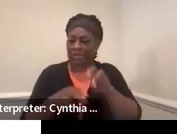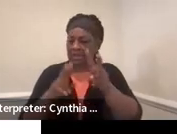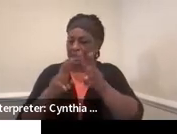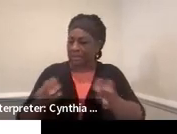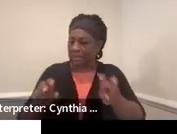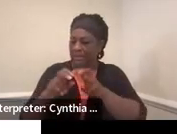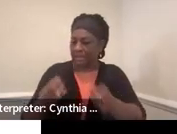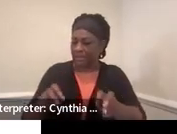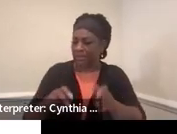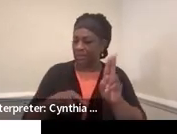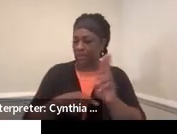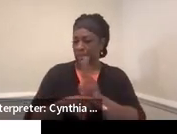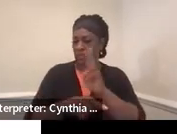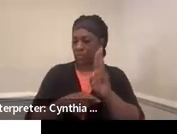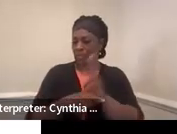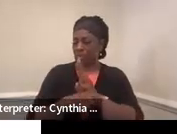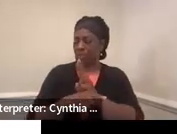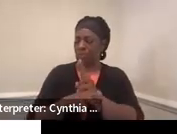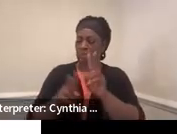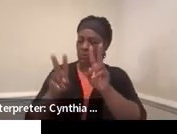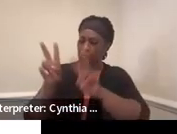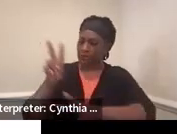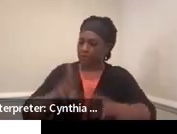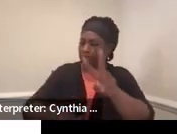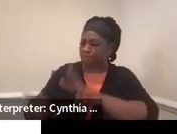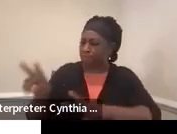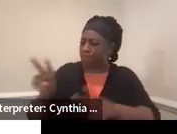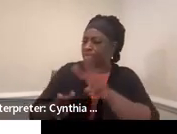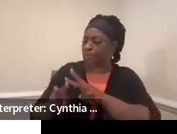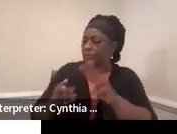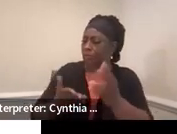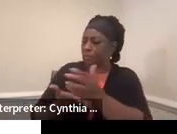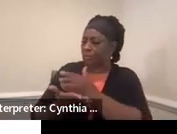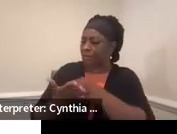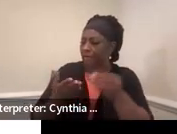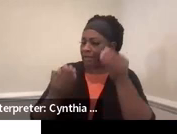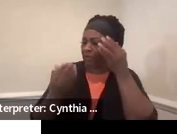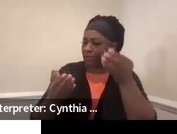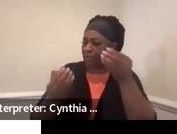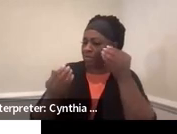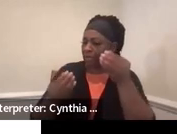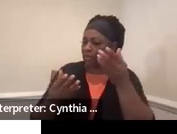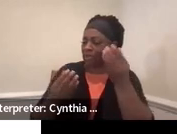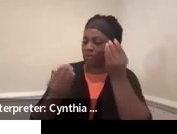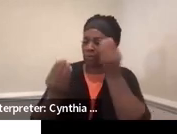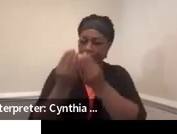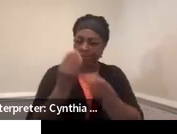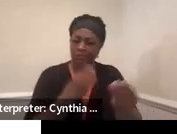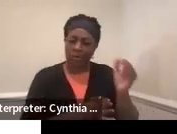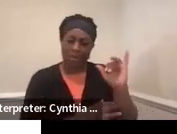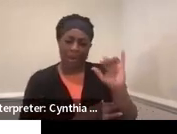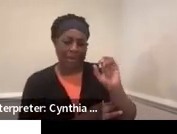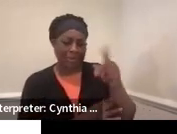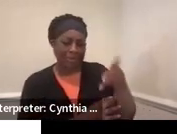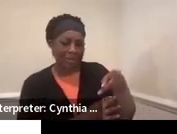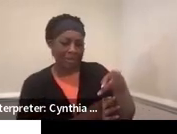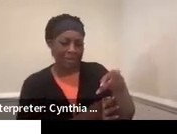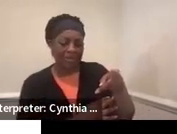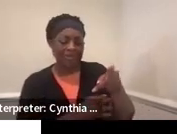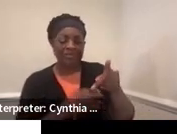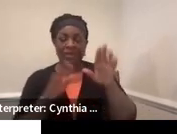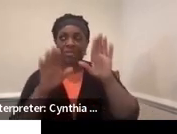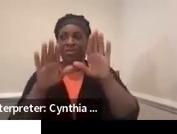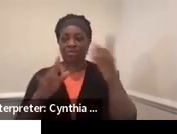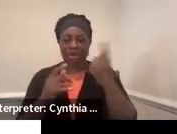is being used to gather data to inform that IEP. So we got a great